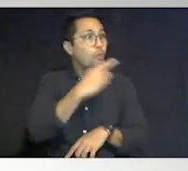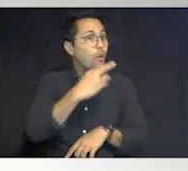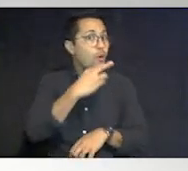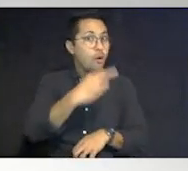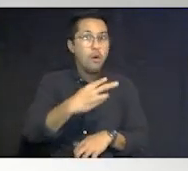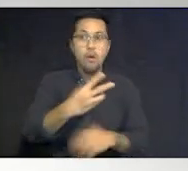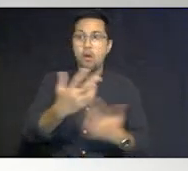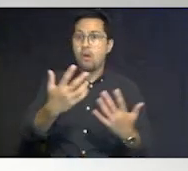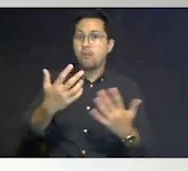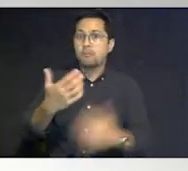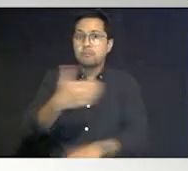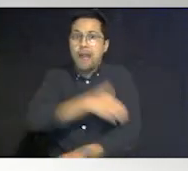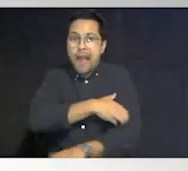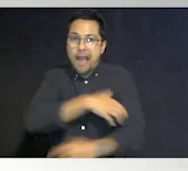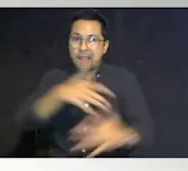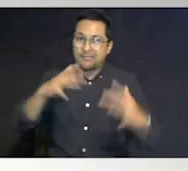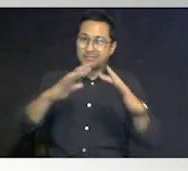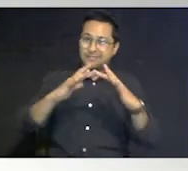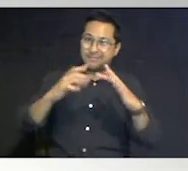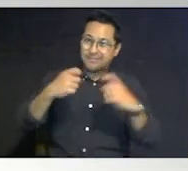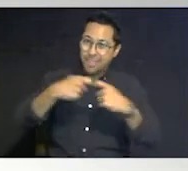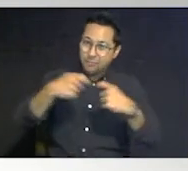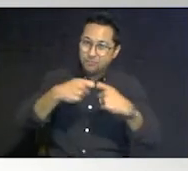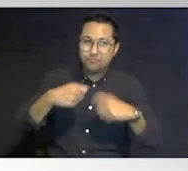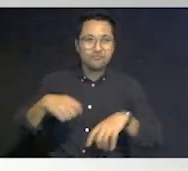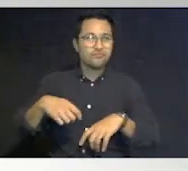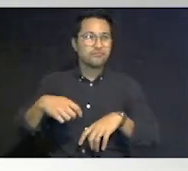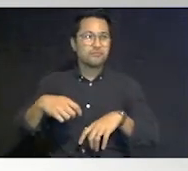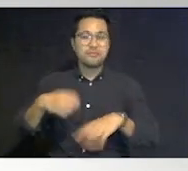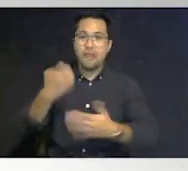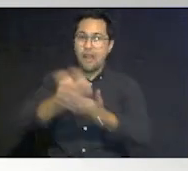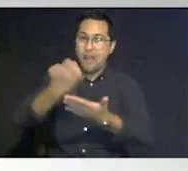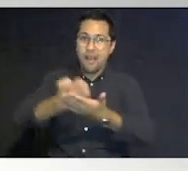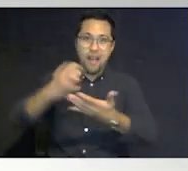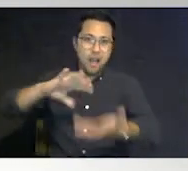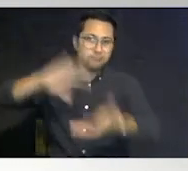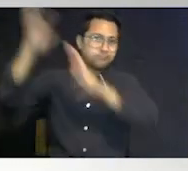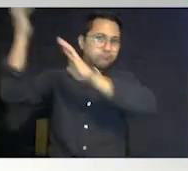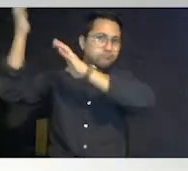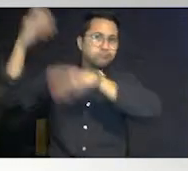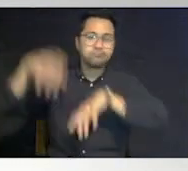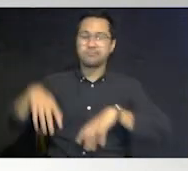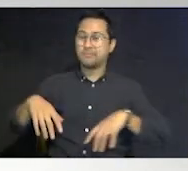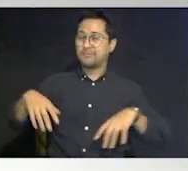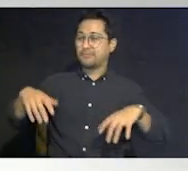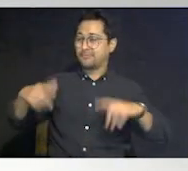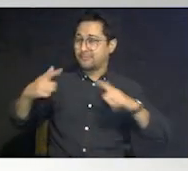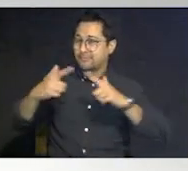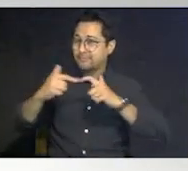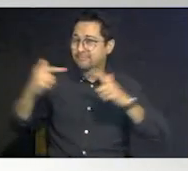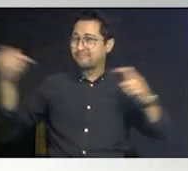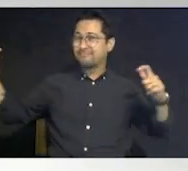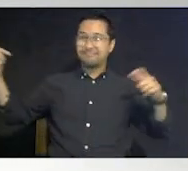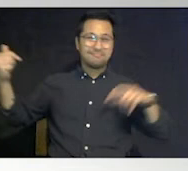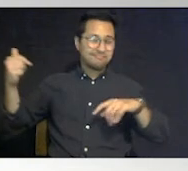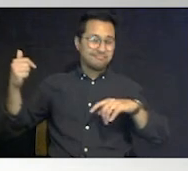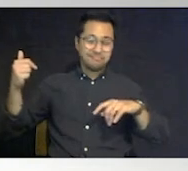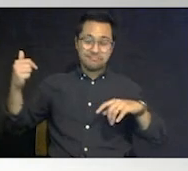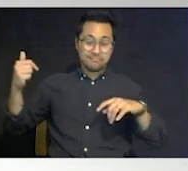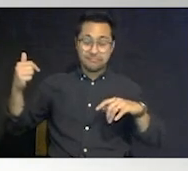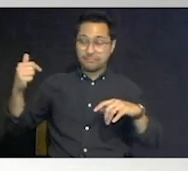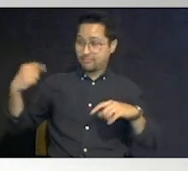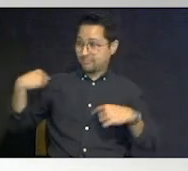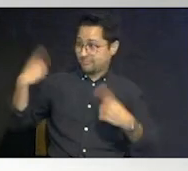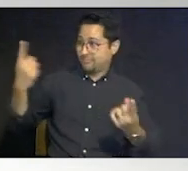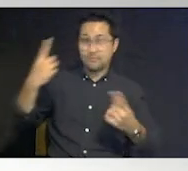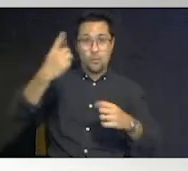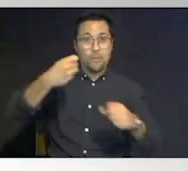power uh economic social disruption um so much happened um in the last year and a half